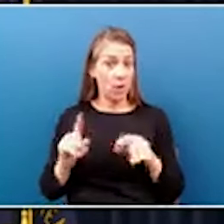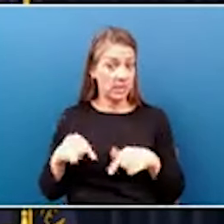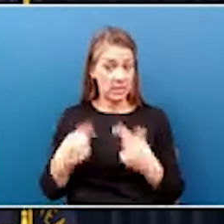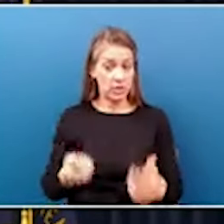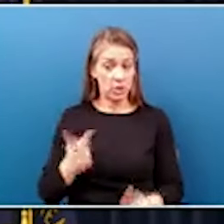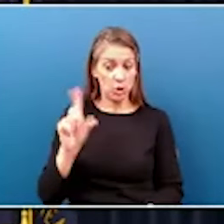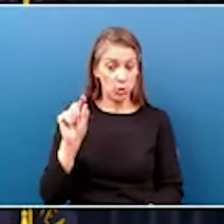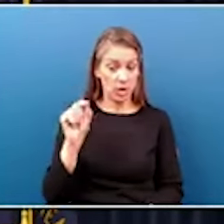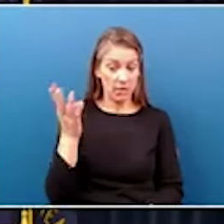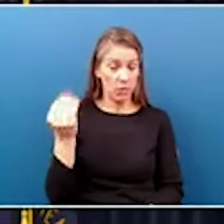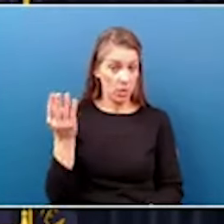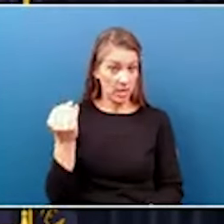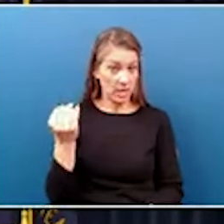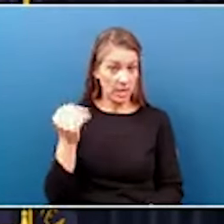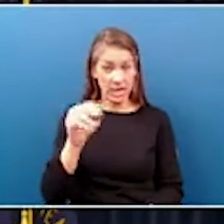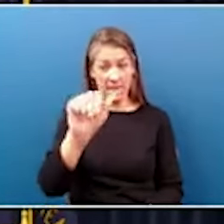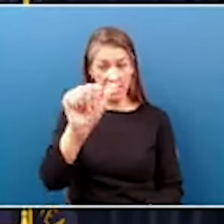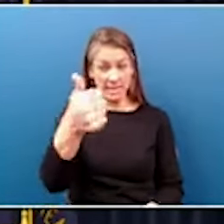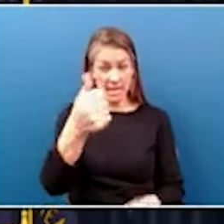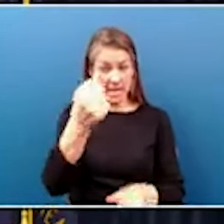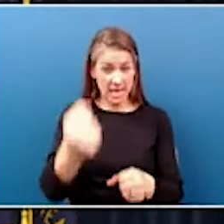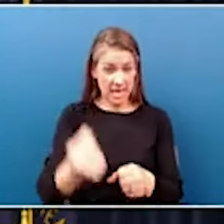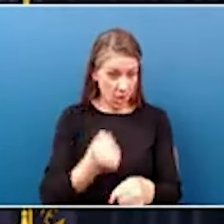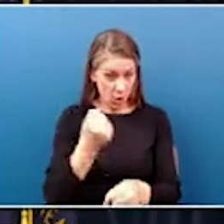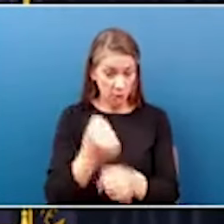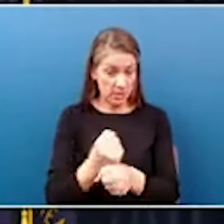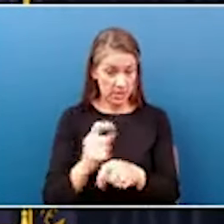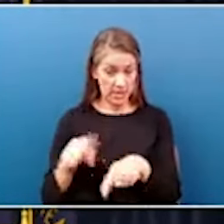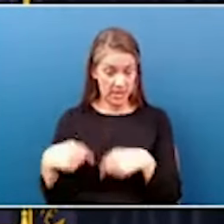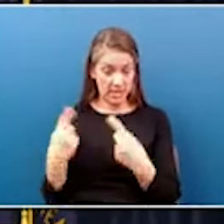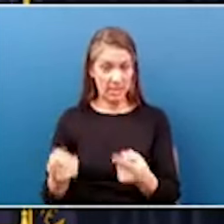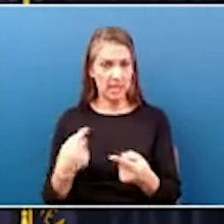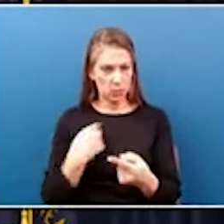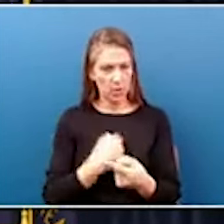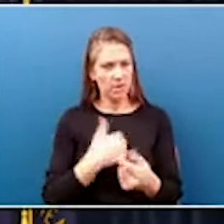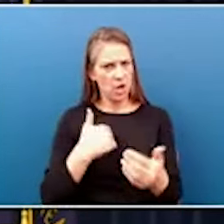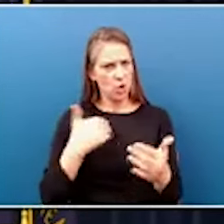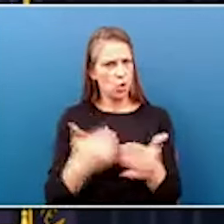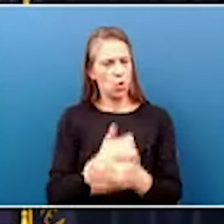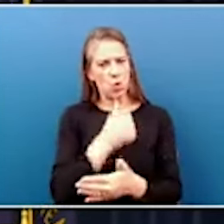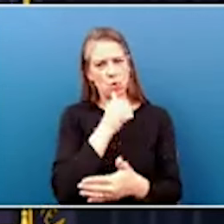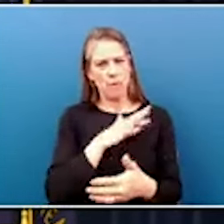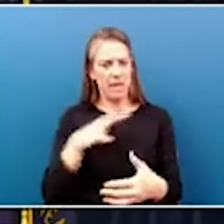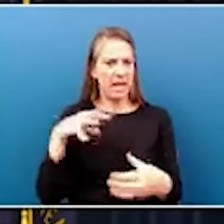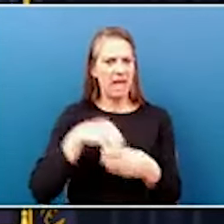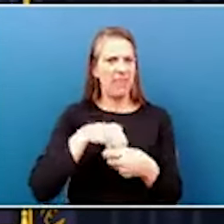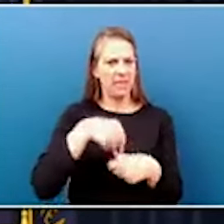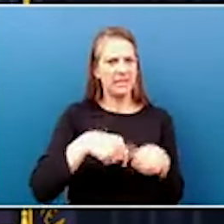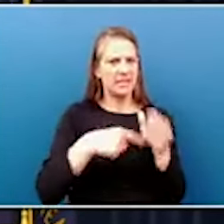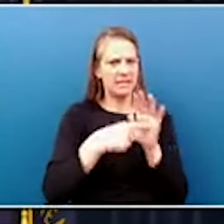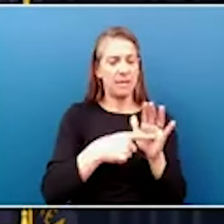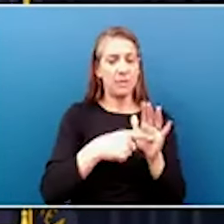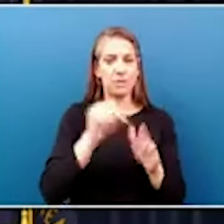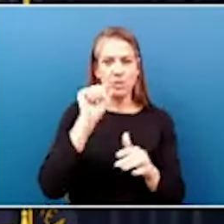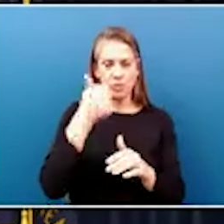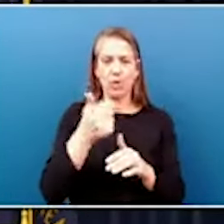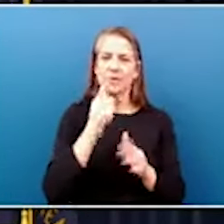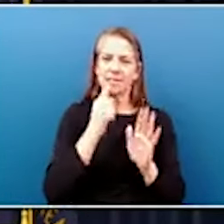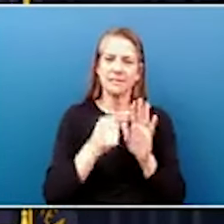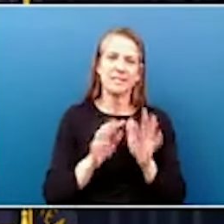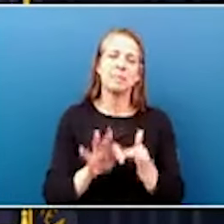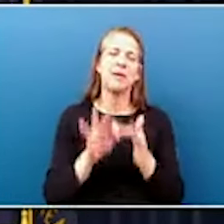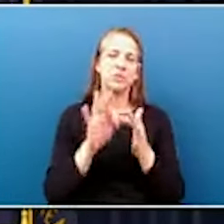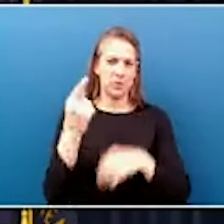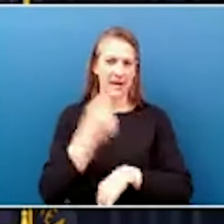10 years since we have inducted new women into this exhibit. So tomorrow is a special day. As you know, we